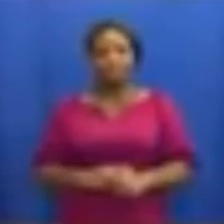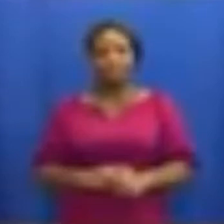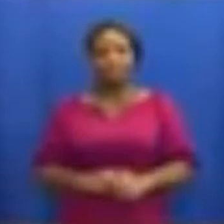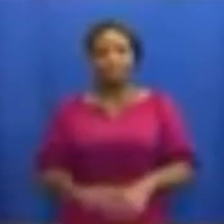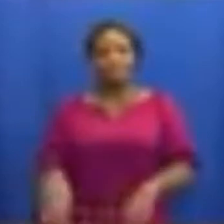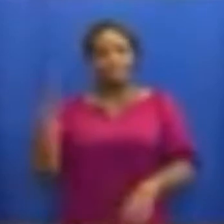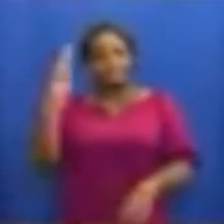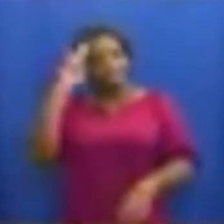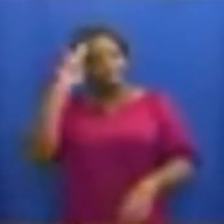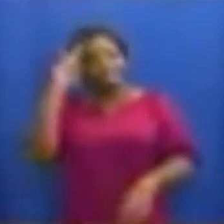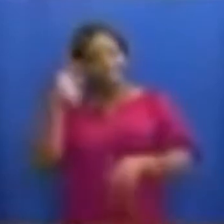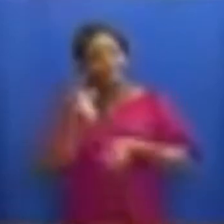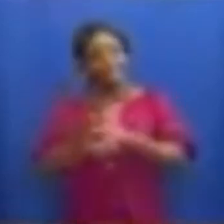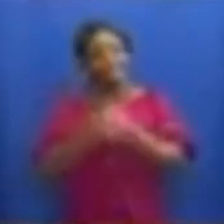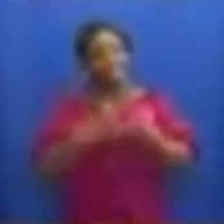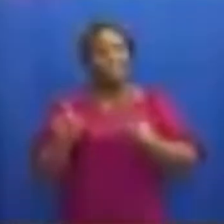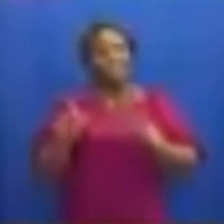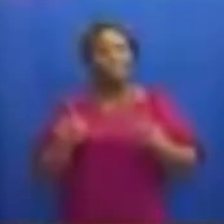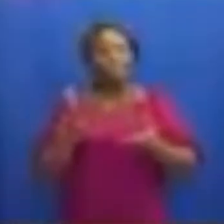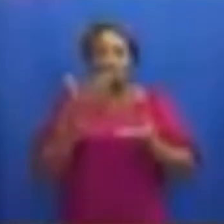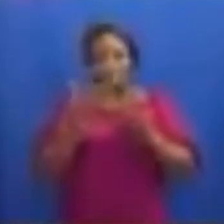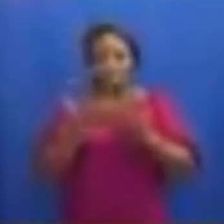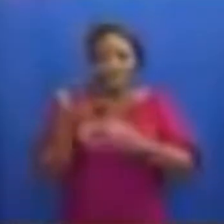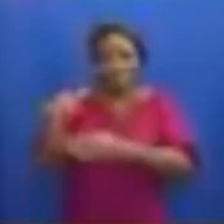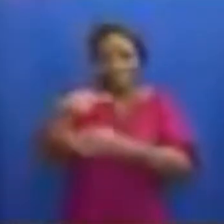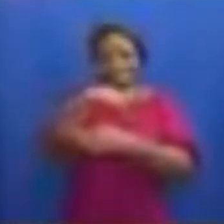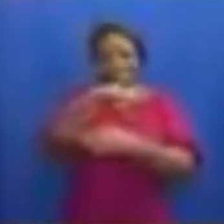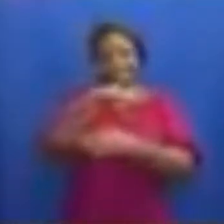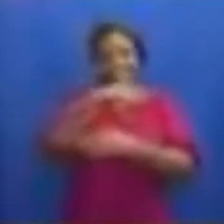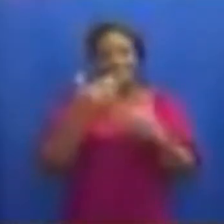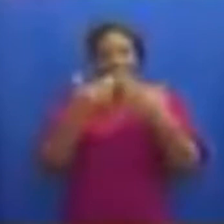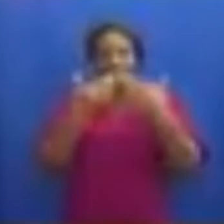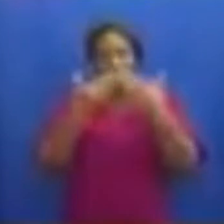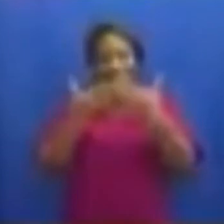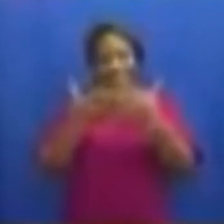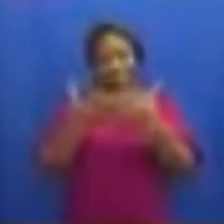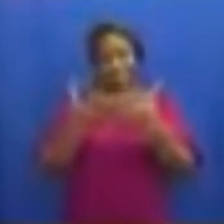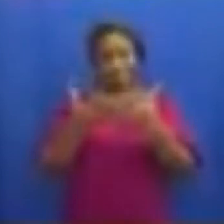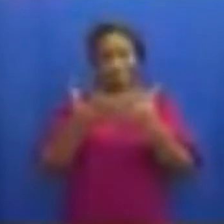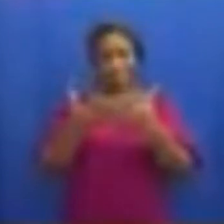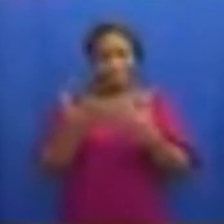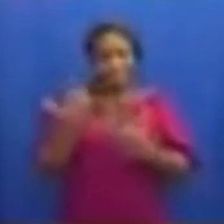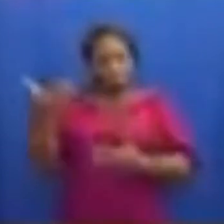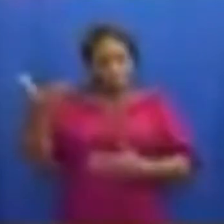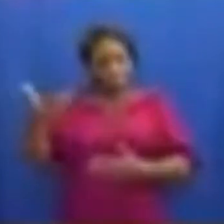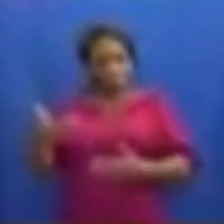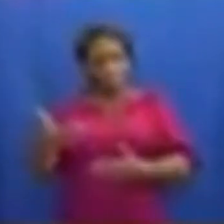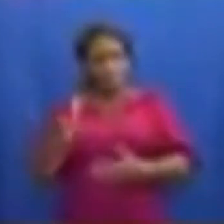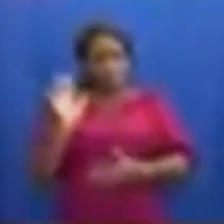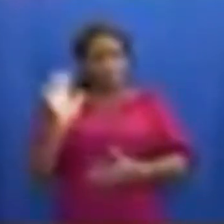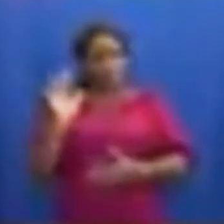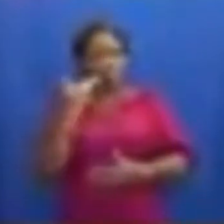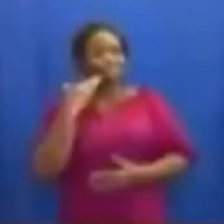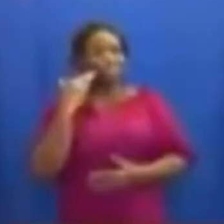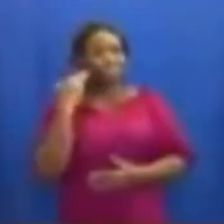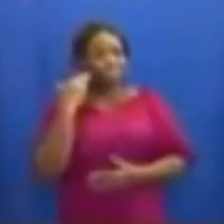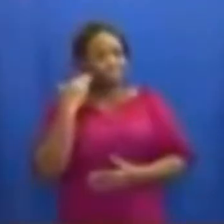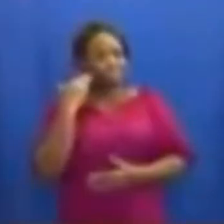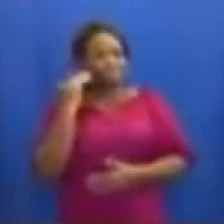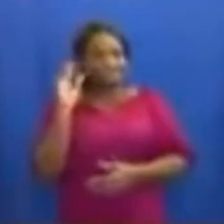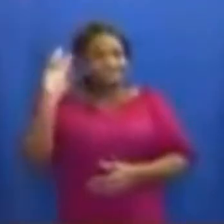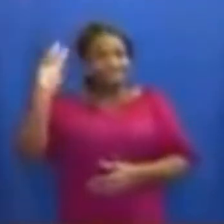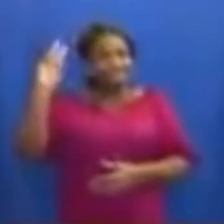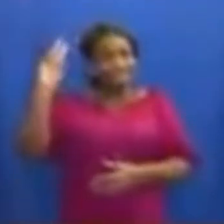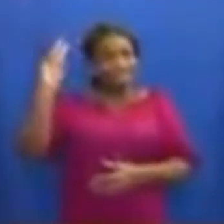Fellow Ghanaians, good evening. I thank you for welcoming me into your homes for the